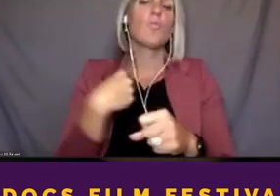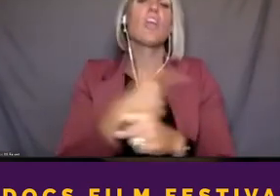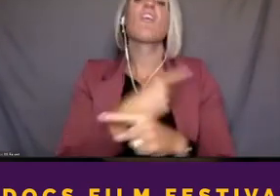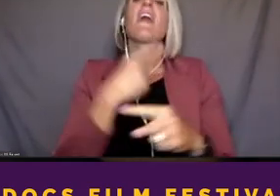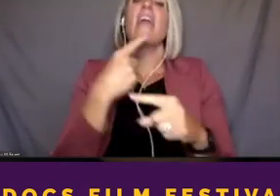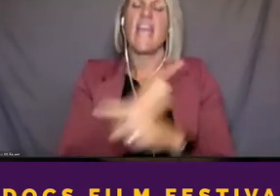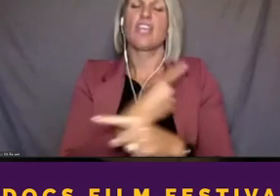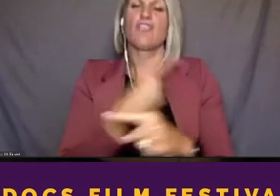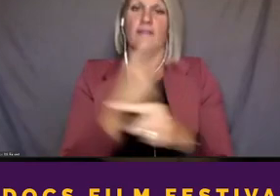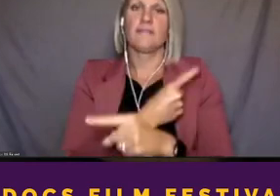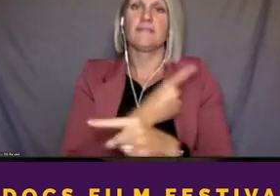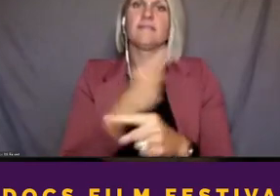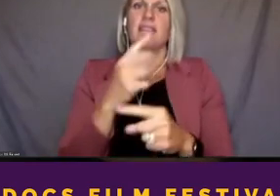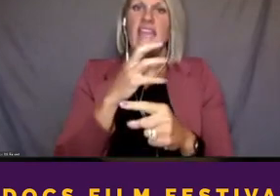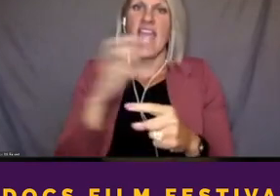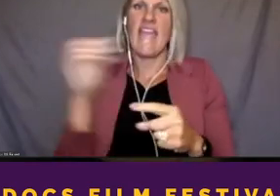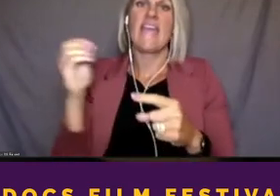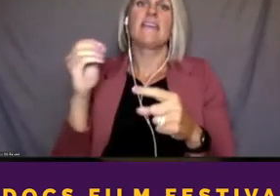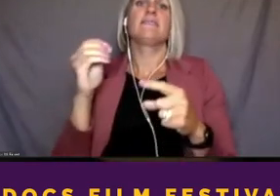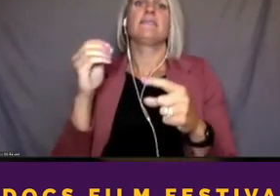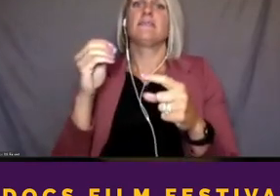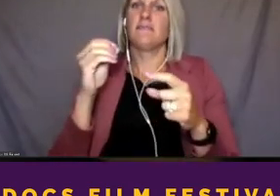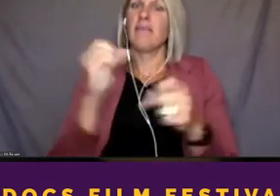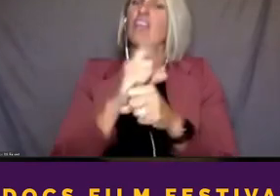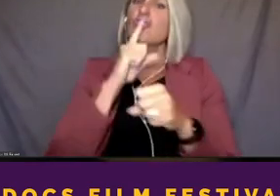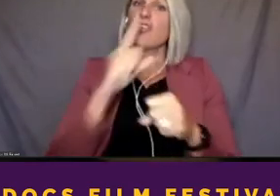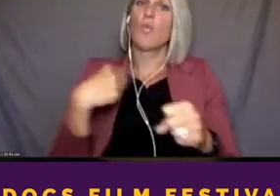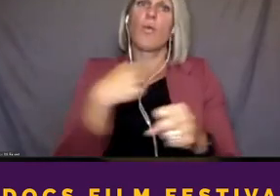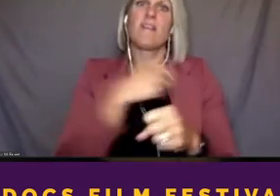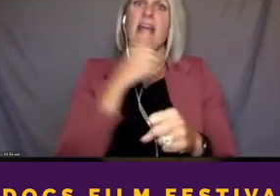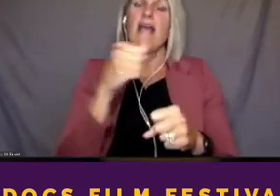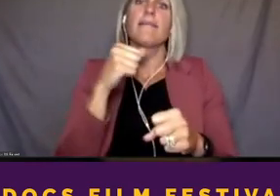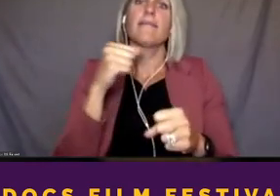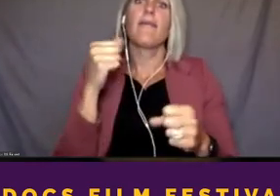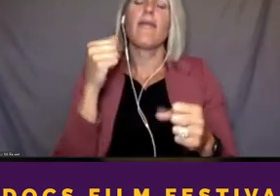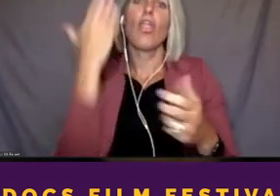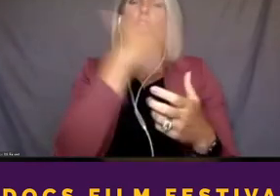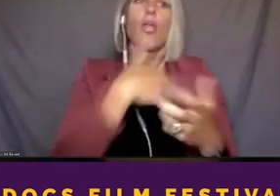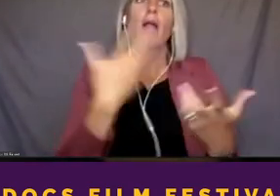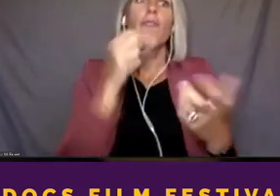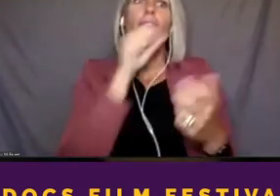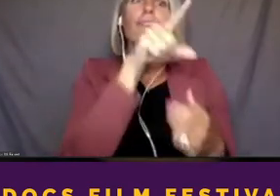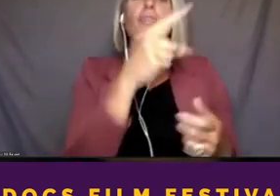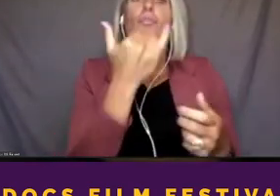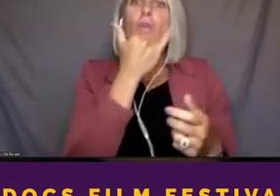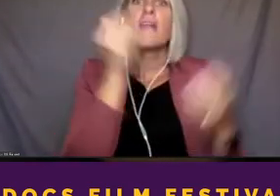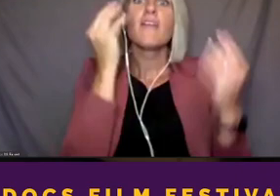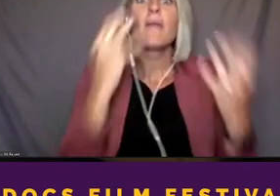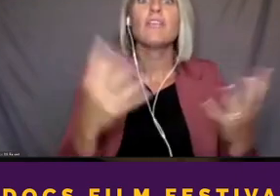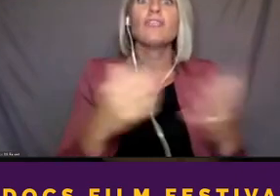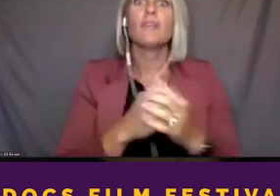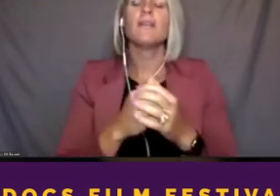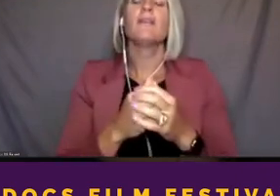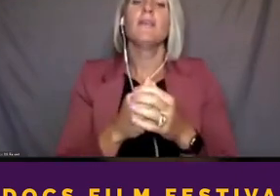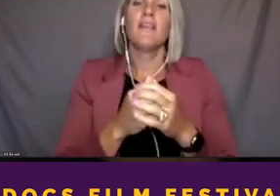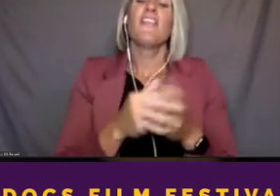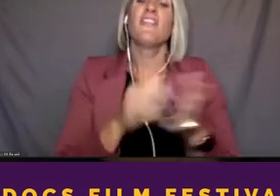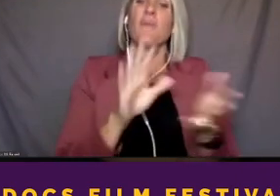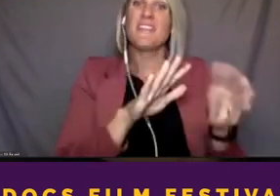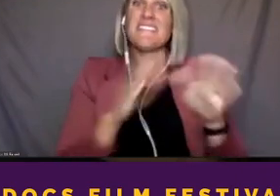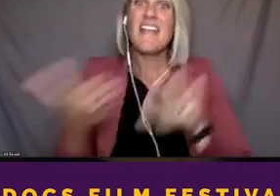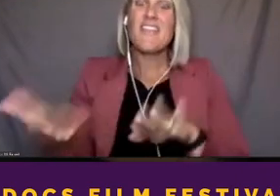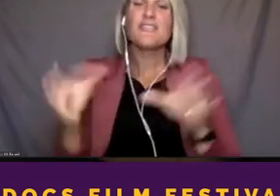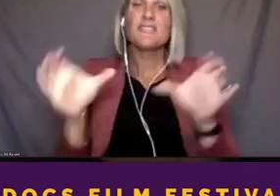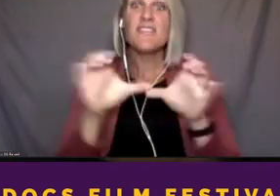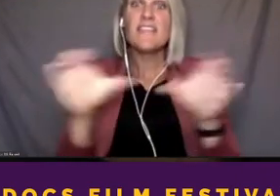So while it looks like we just went through all of these death certificates and counted them, what actually happened is we went through